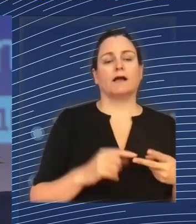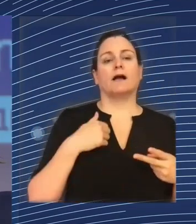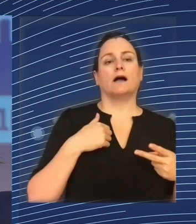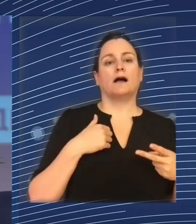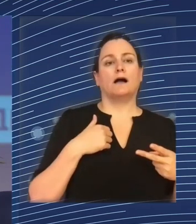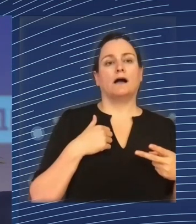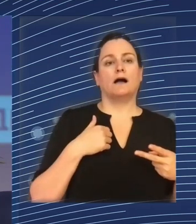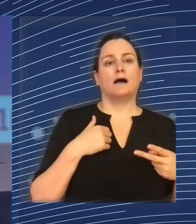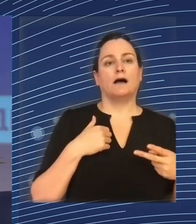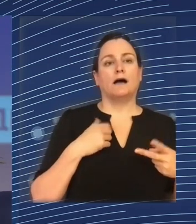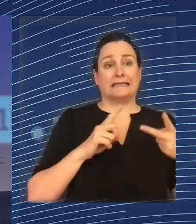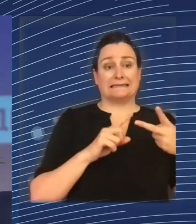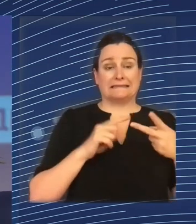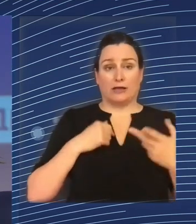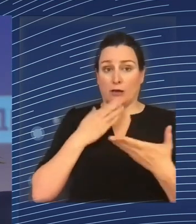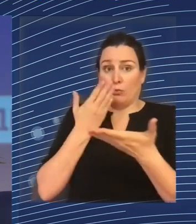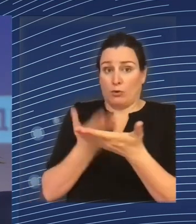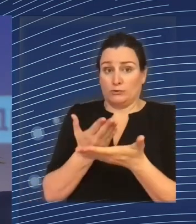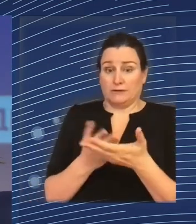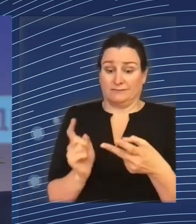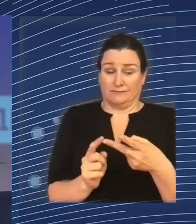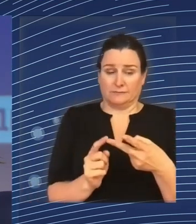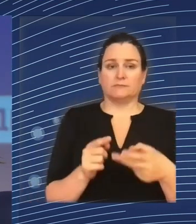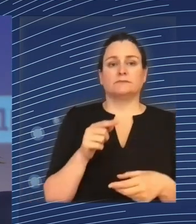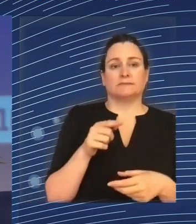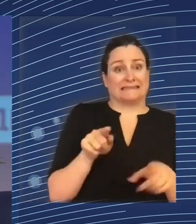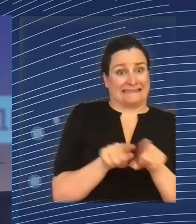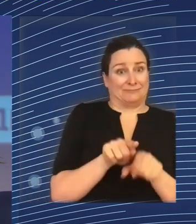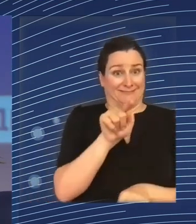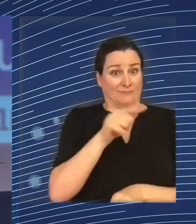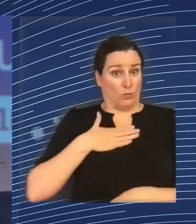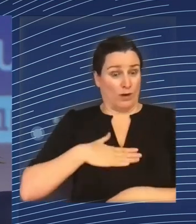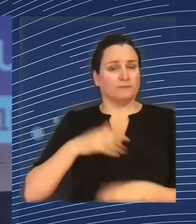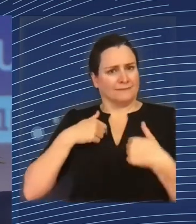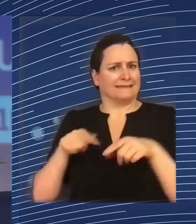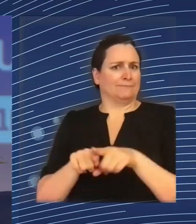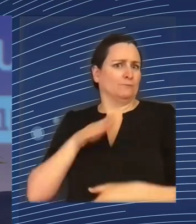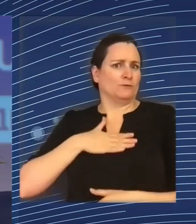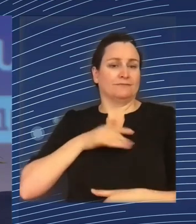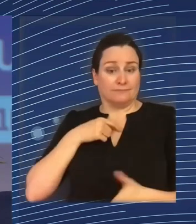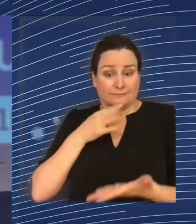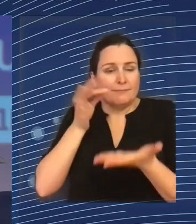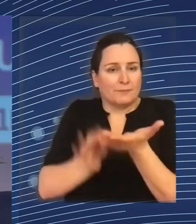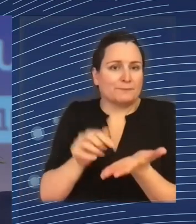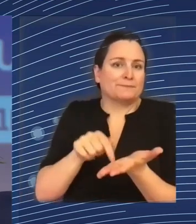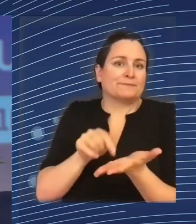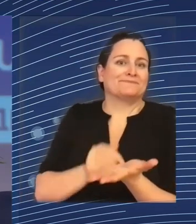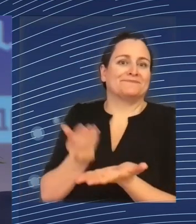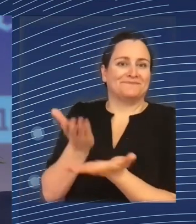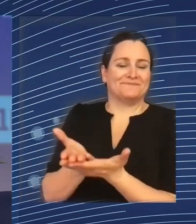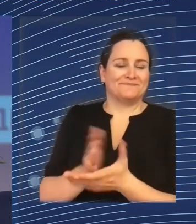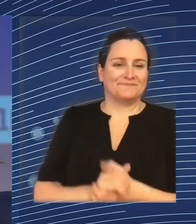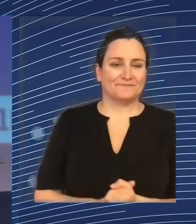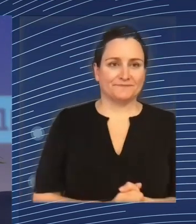the things that you already said, and towards the financing of the large enterprises, because there we see